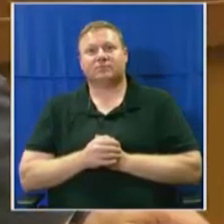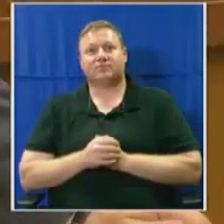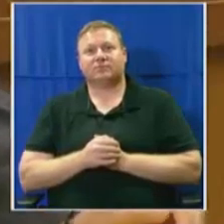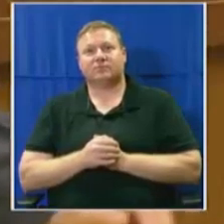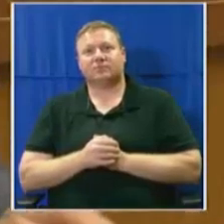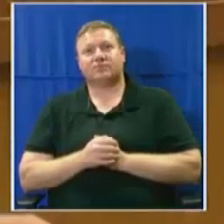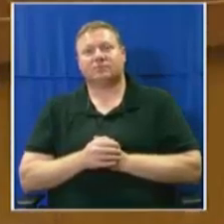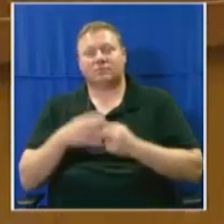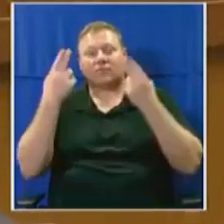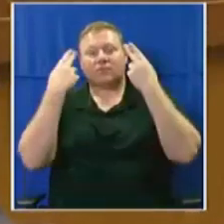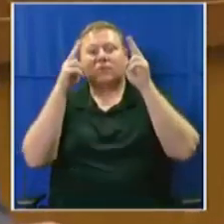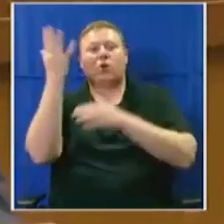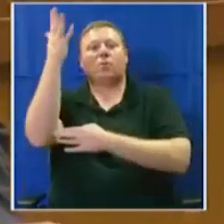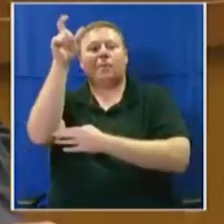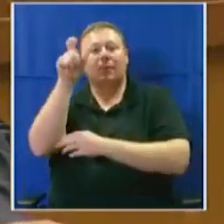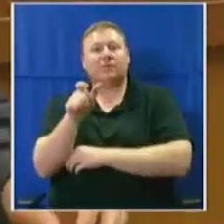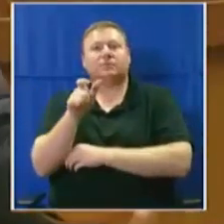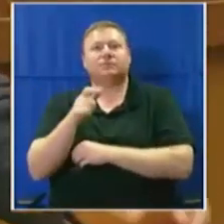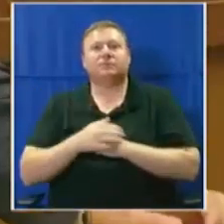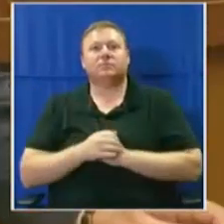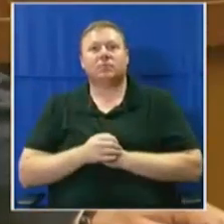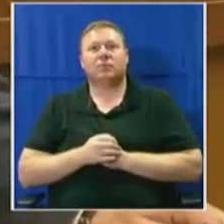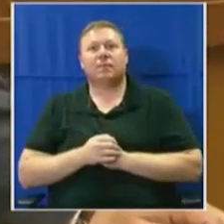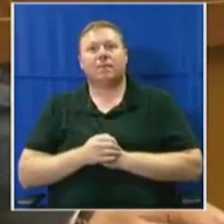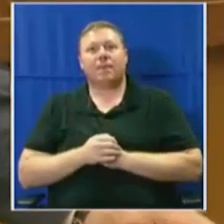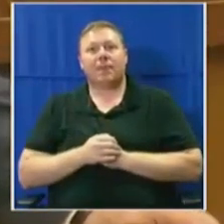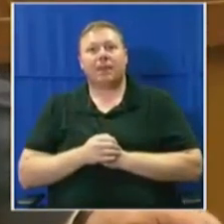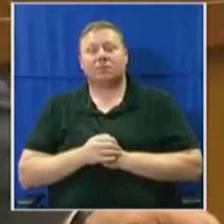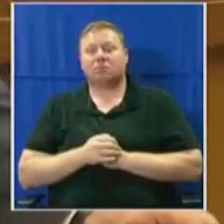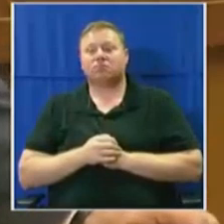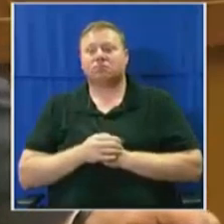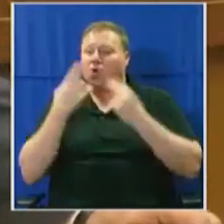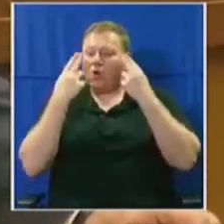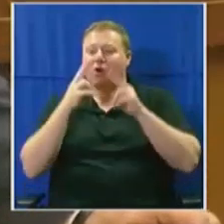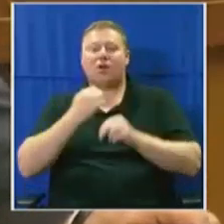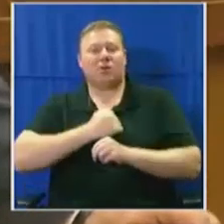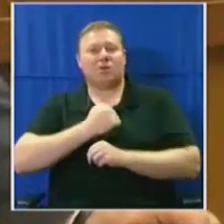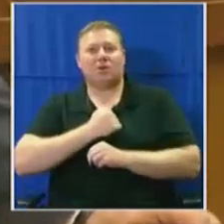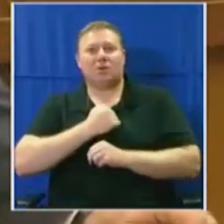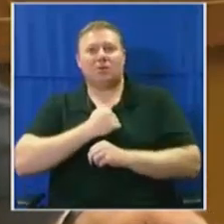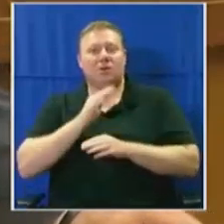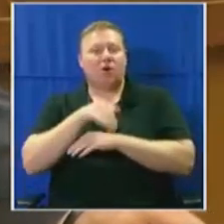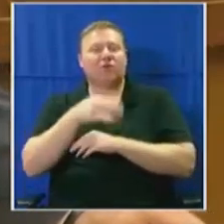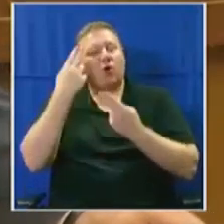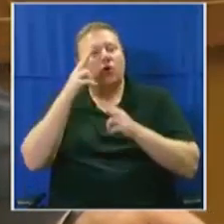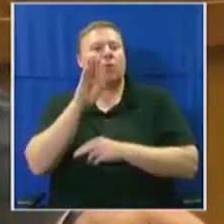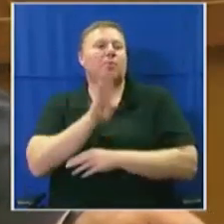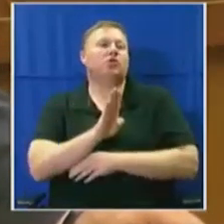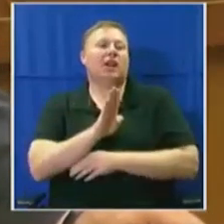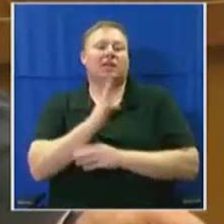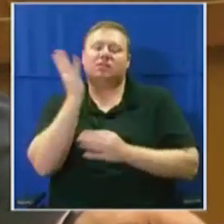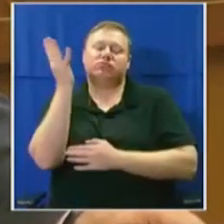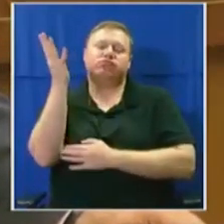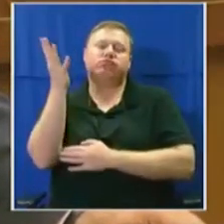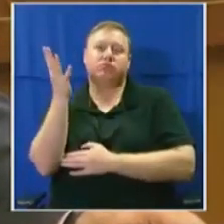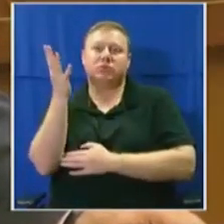Honorable Speaker, what an honor and a privilege to speak after the Honorable Boutelezi. At